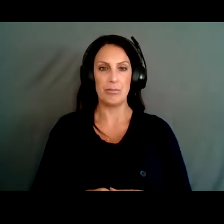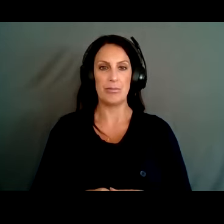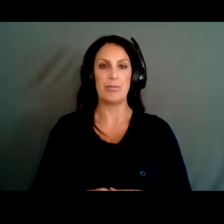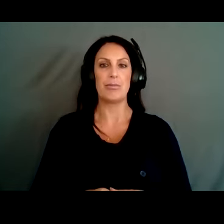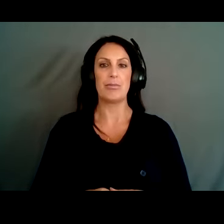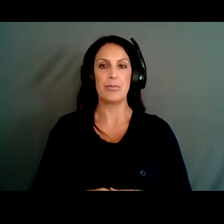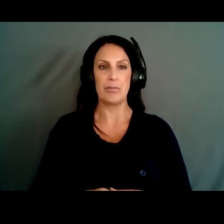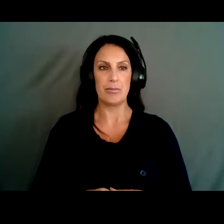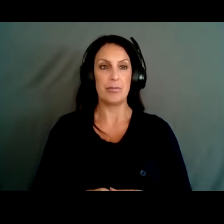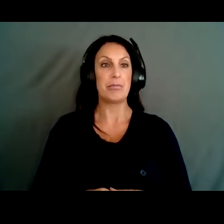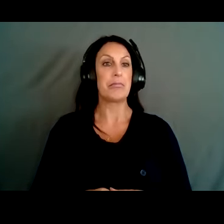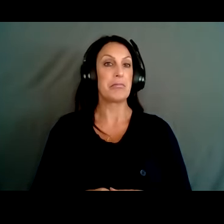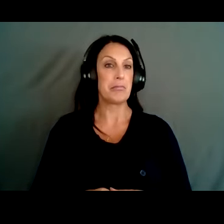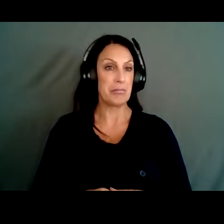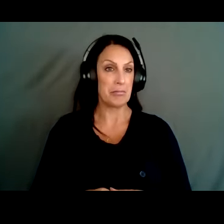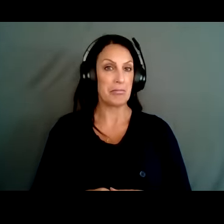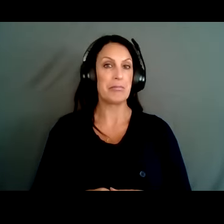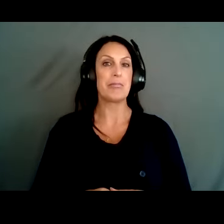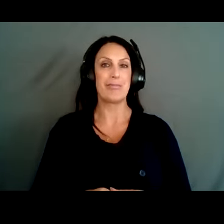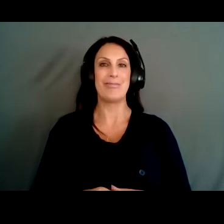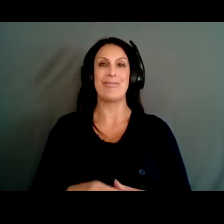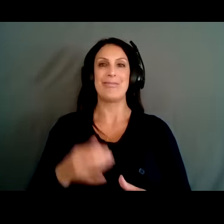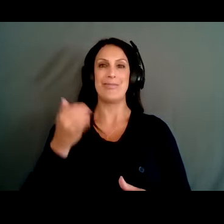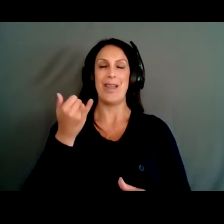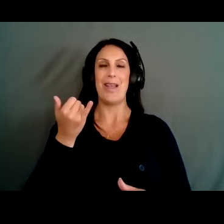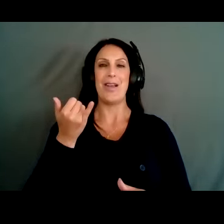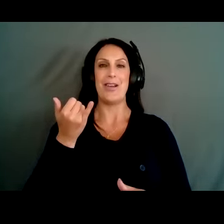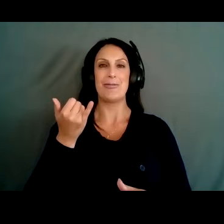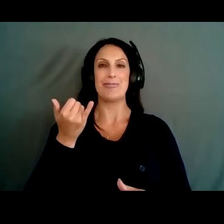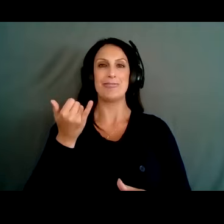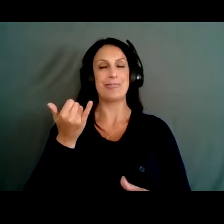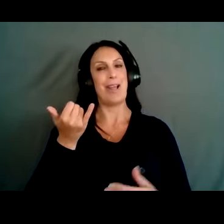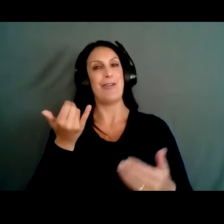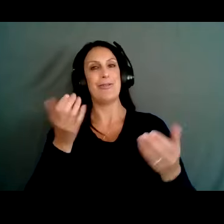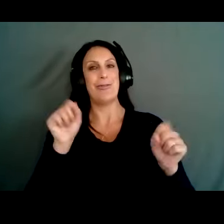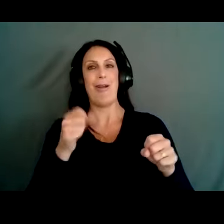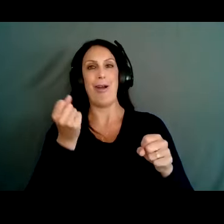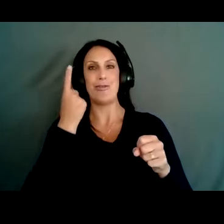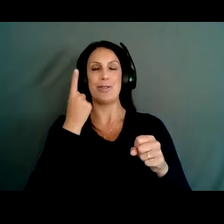All right. So you can get a sense of who is in the room with us today.